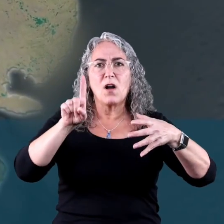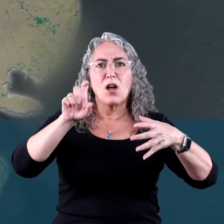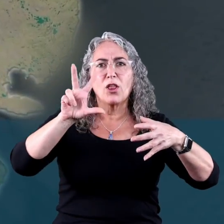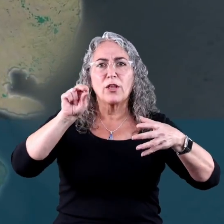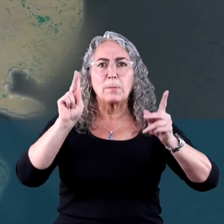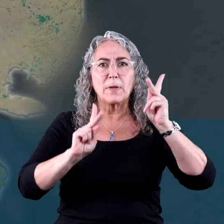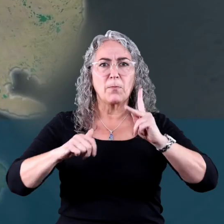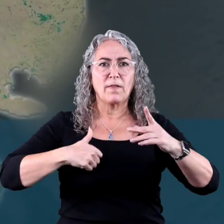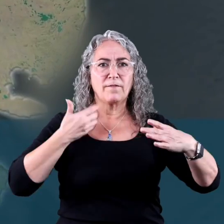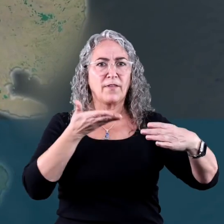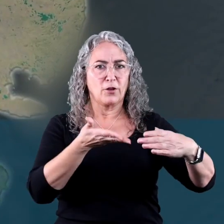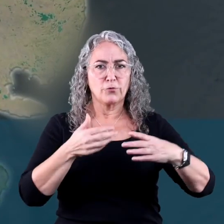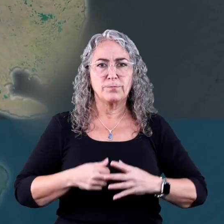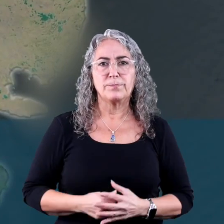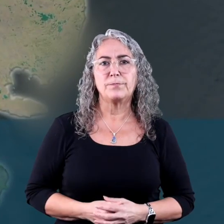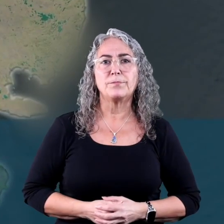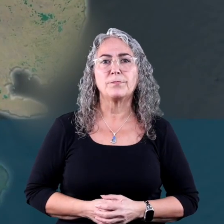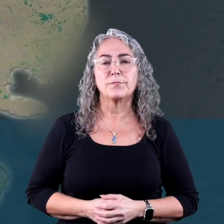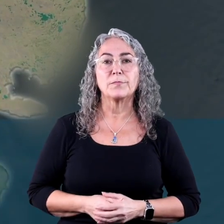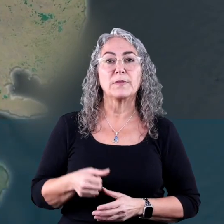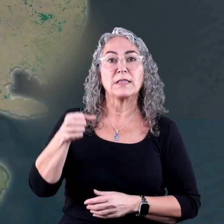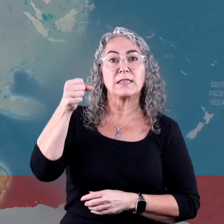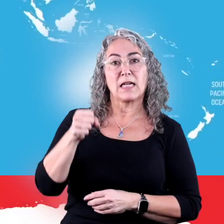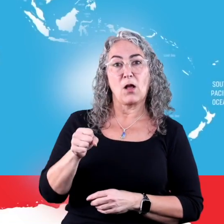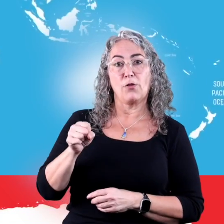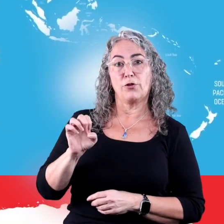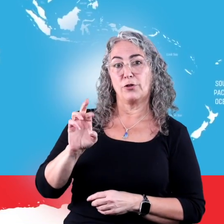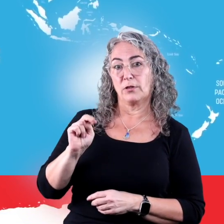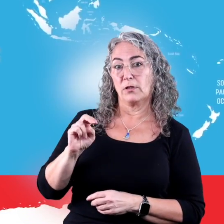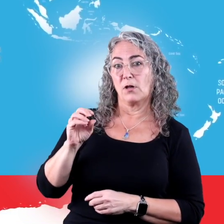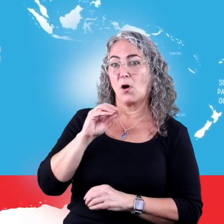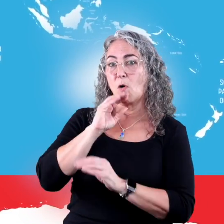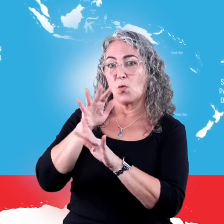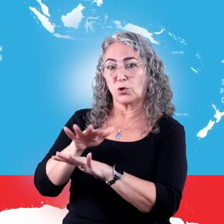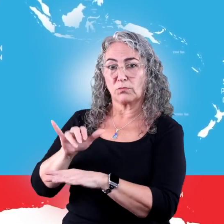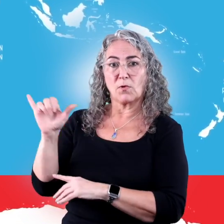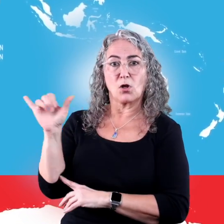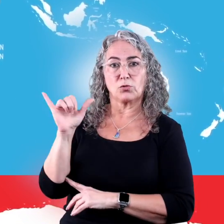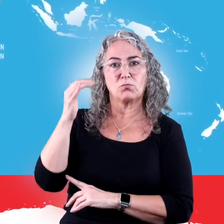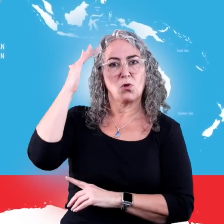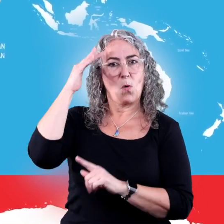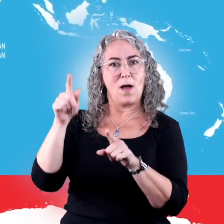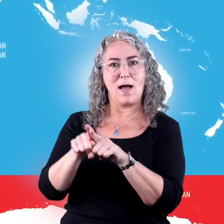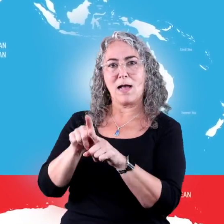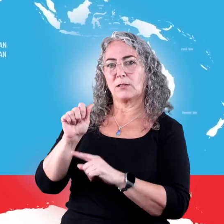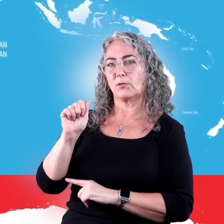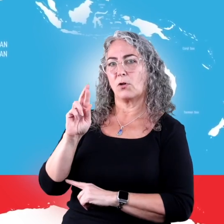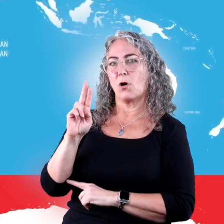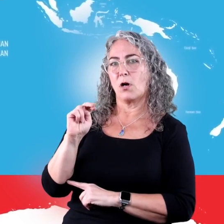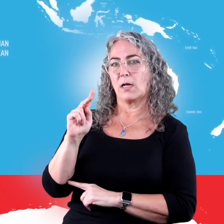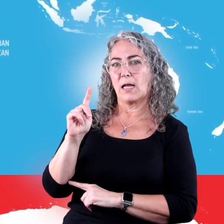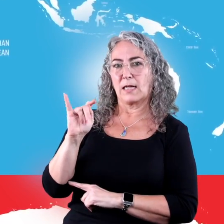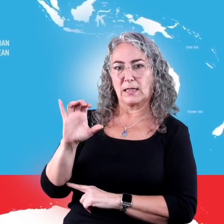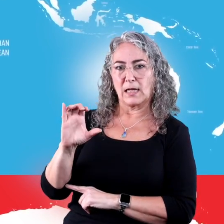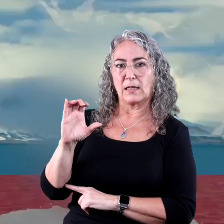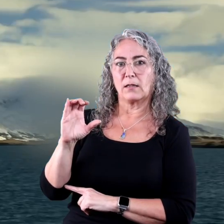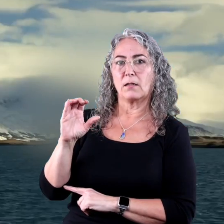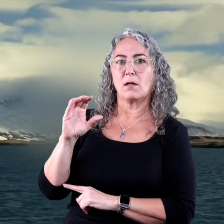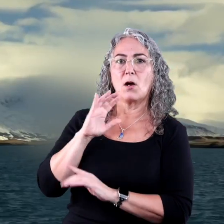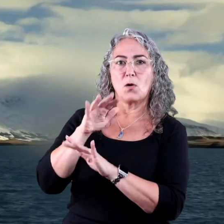that only 130 people live on. The Southern Ocean is also known as the Antarctic Ocean.